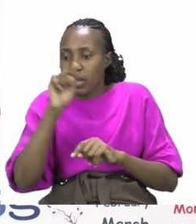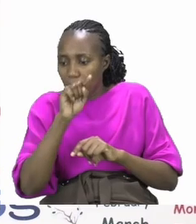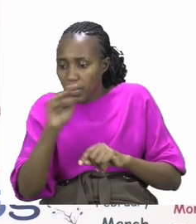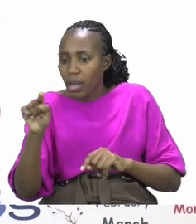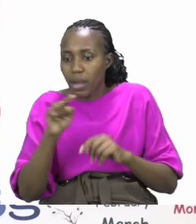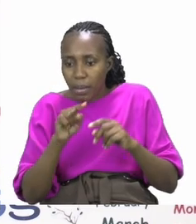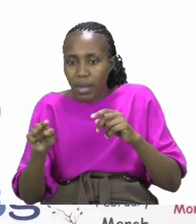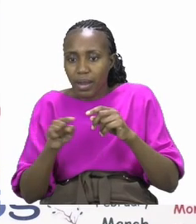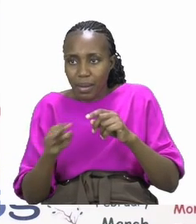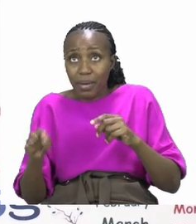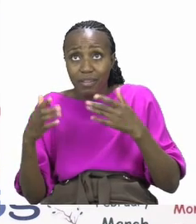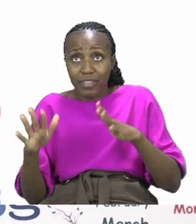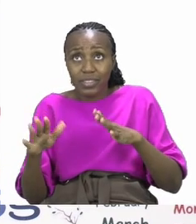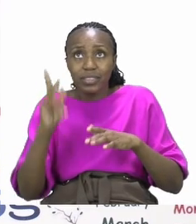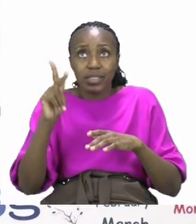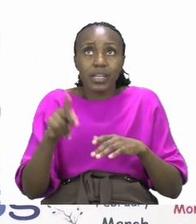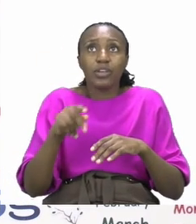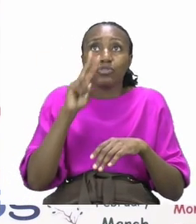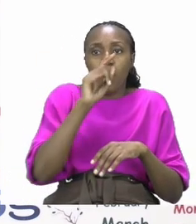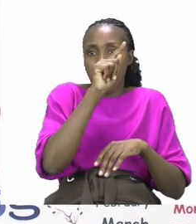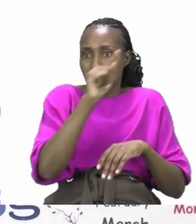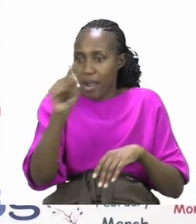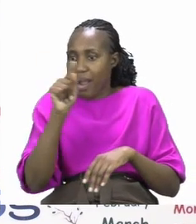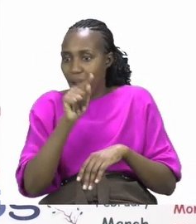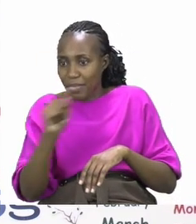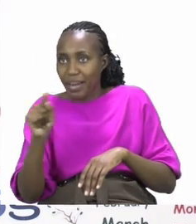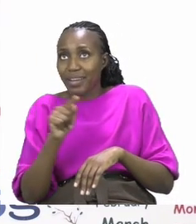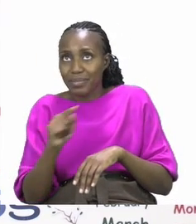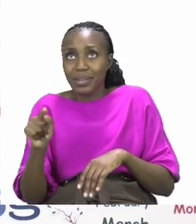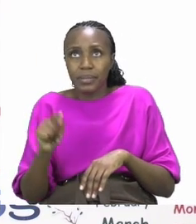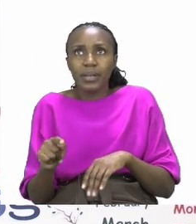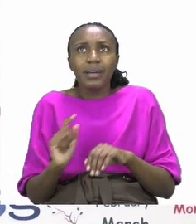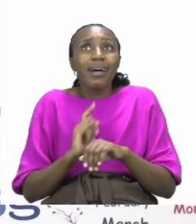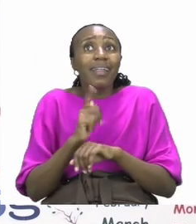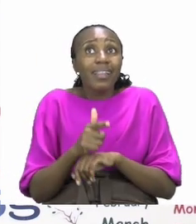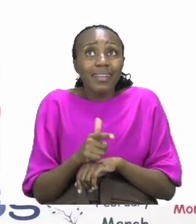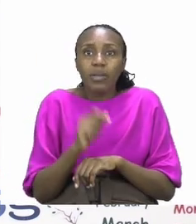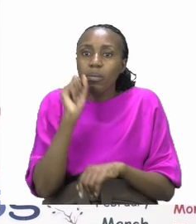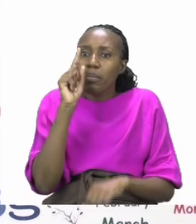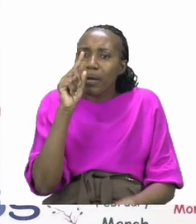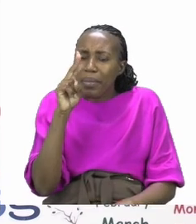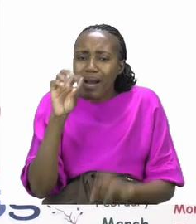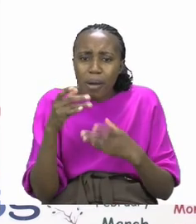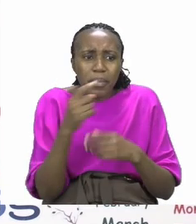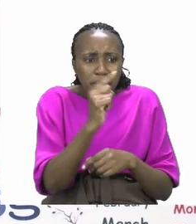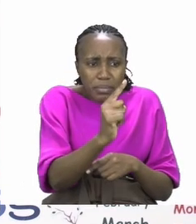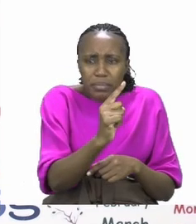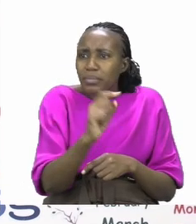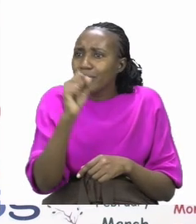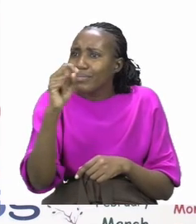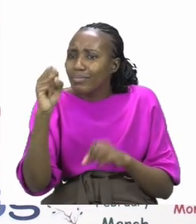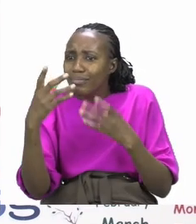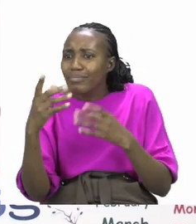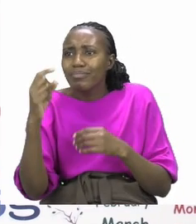until all of them are done. Then I would like you to count how many each friend has. Take